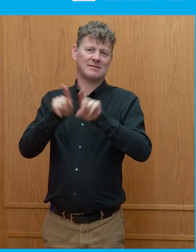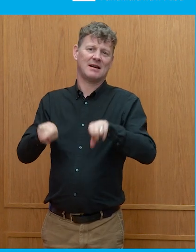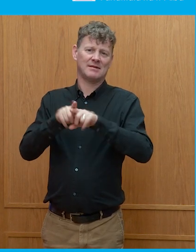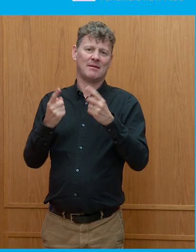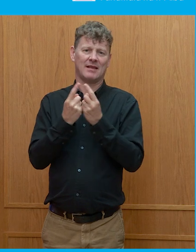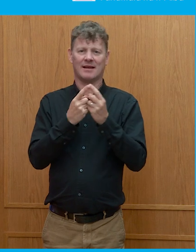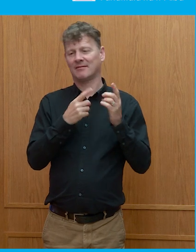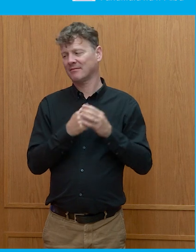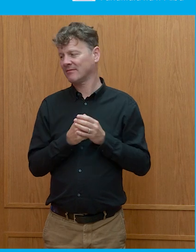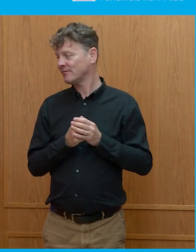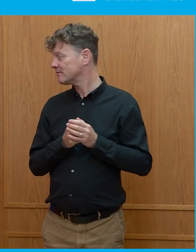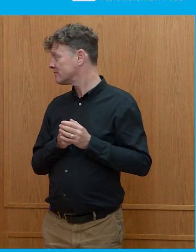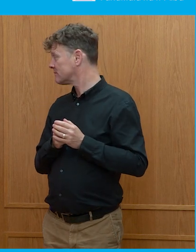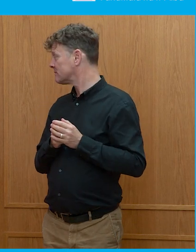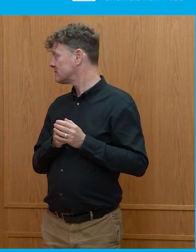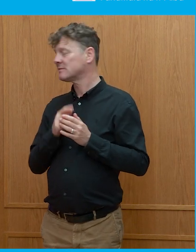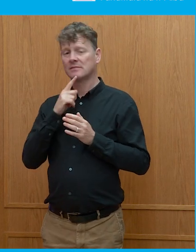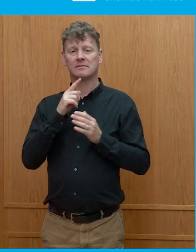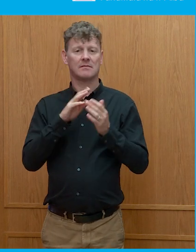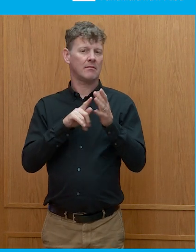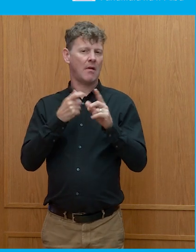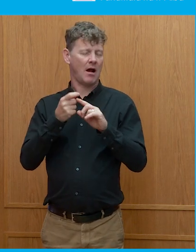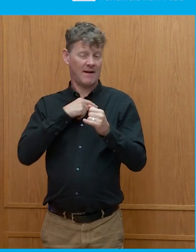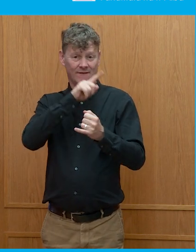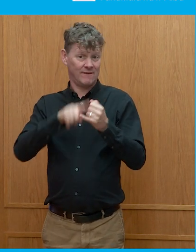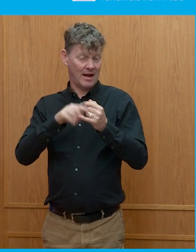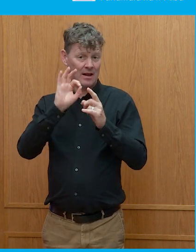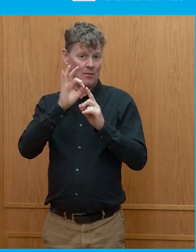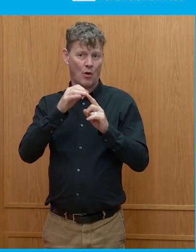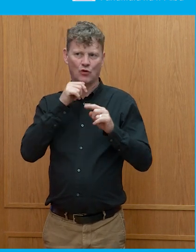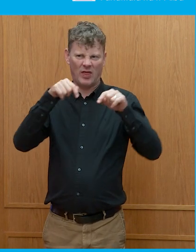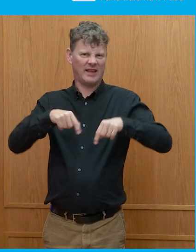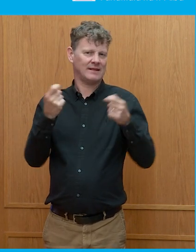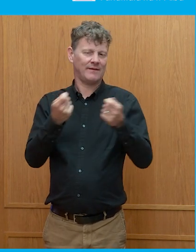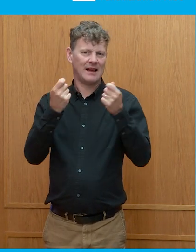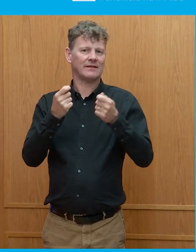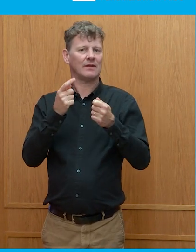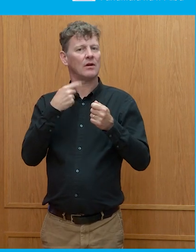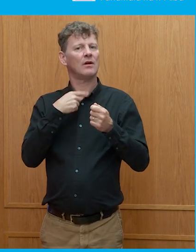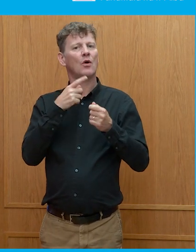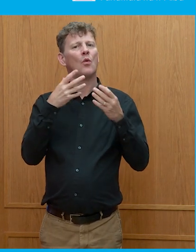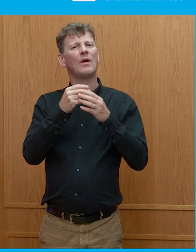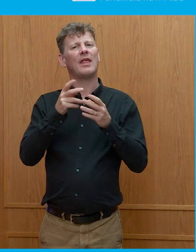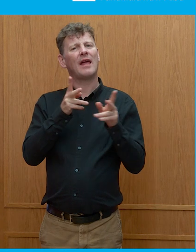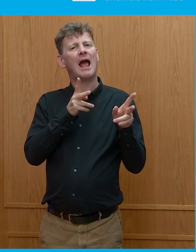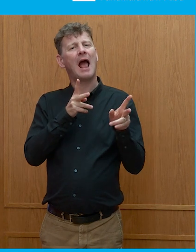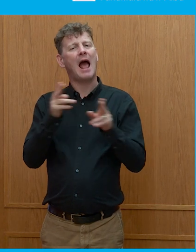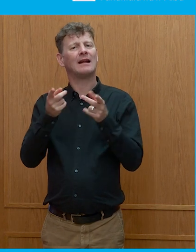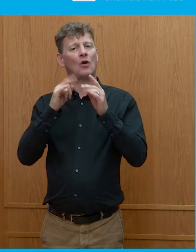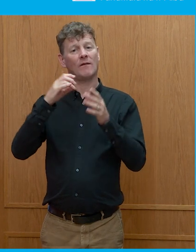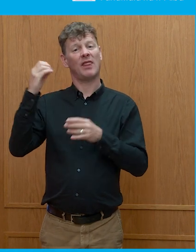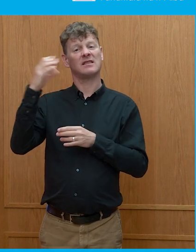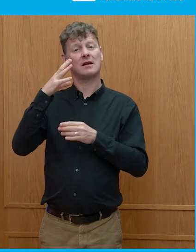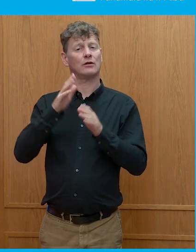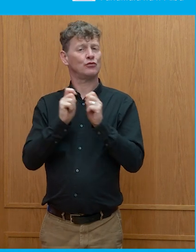final point on this. was lucky enough to be in a session, not in this festival, it was with the editor of The Sun in, in Scotland, who